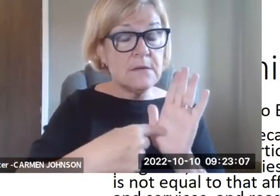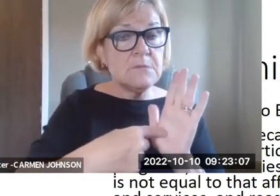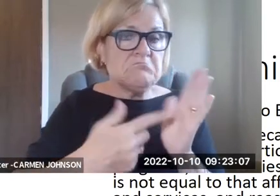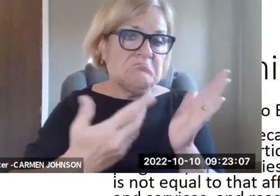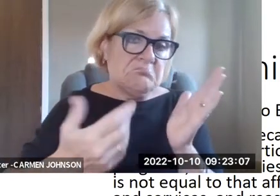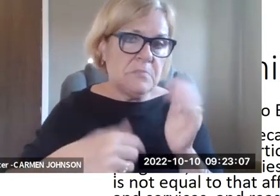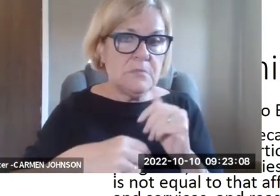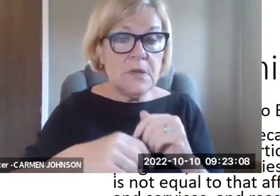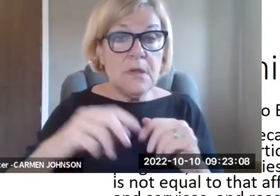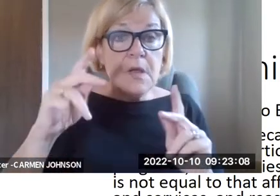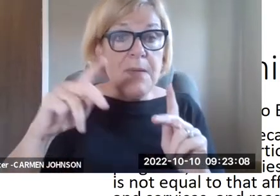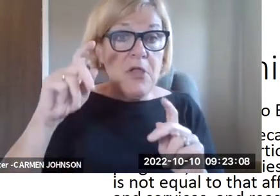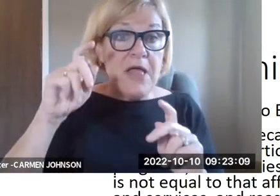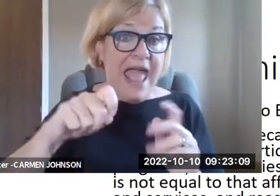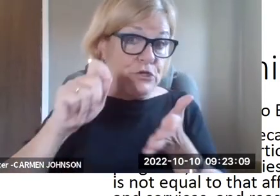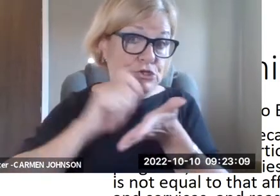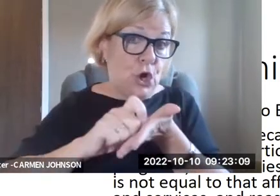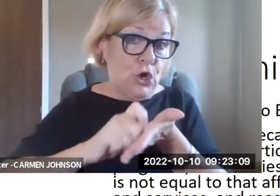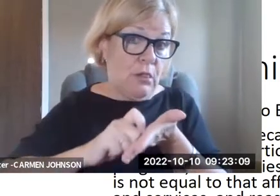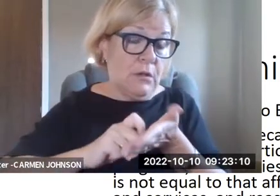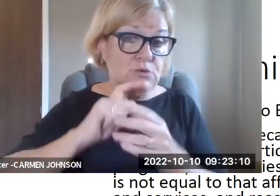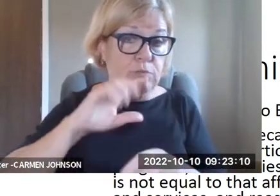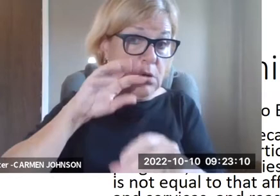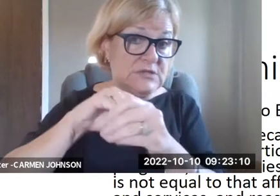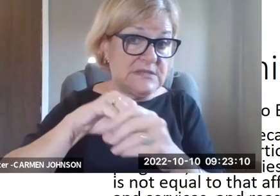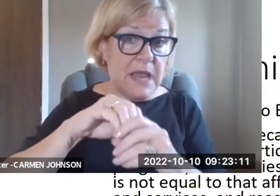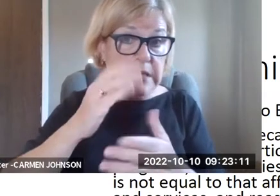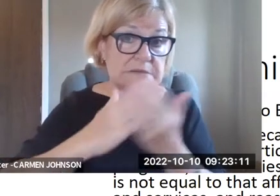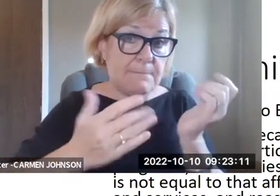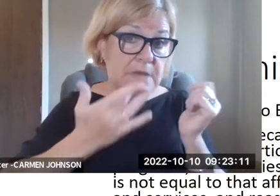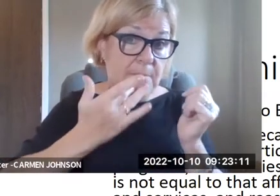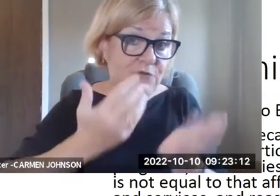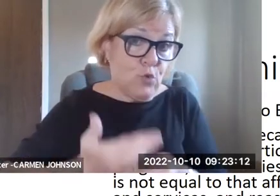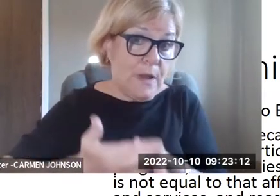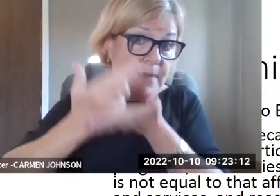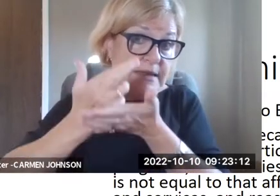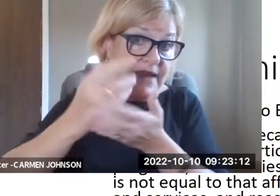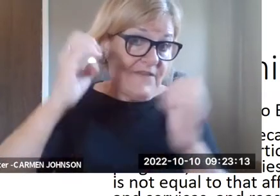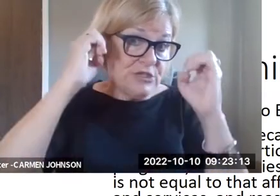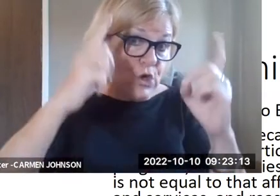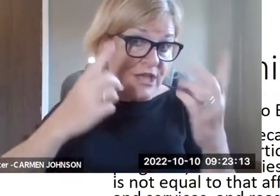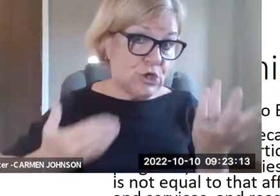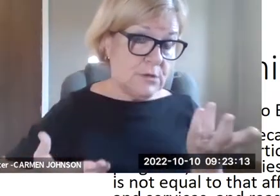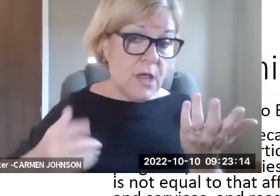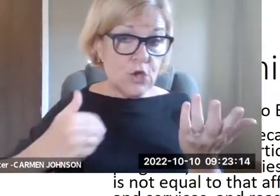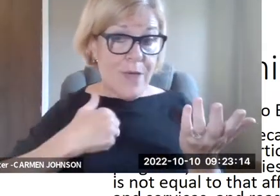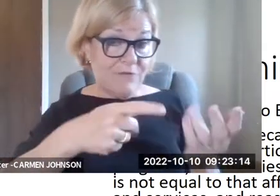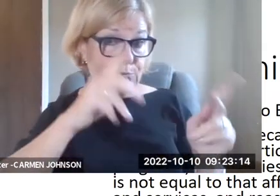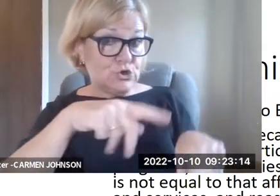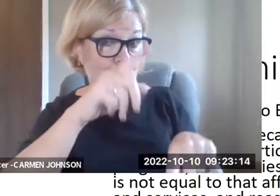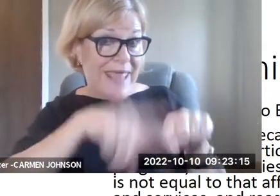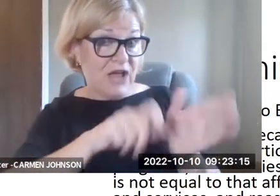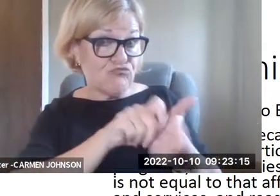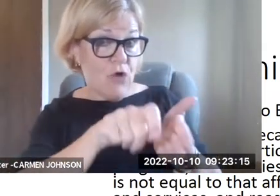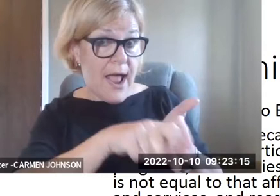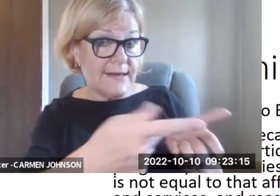Reasonable modifications, if you have a rule, for example, that says that, I don't know, that people have to journal in